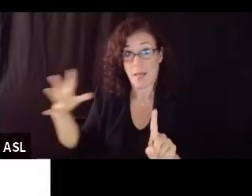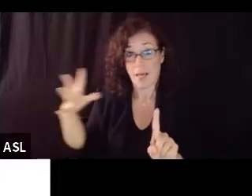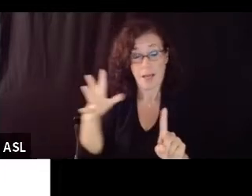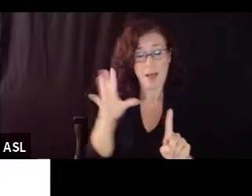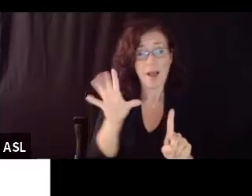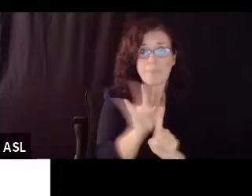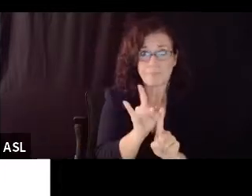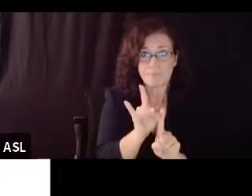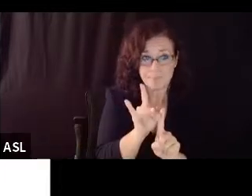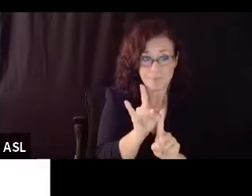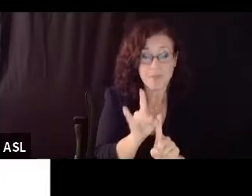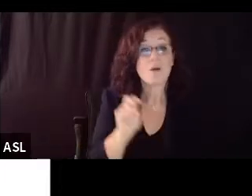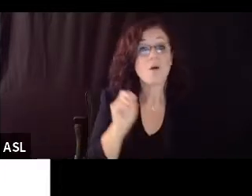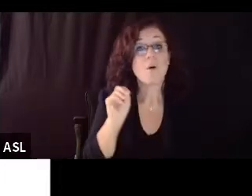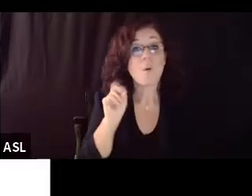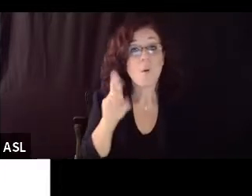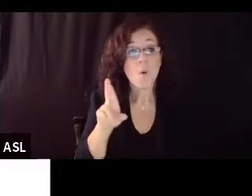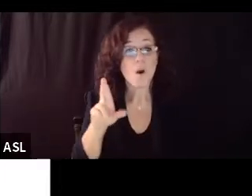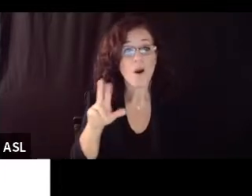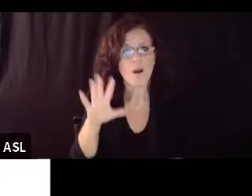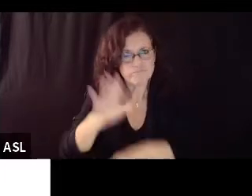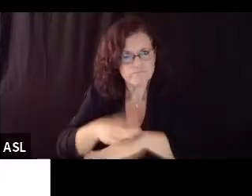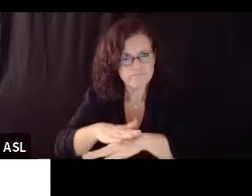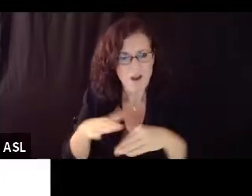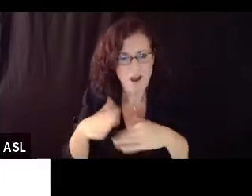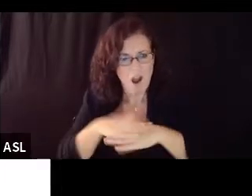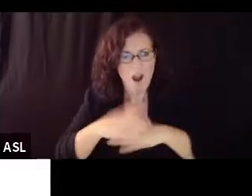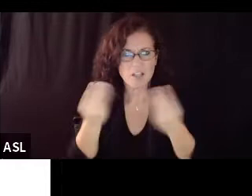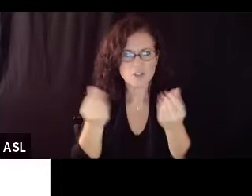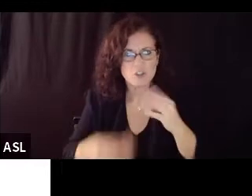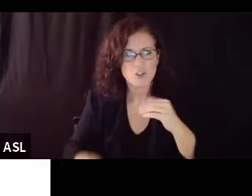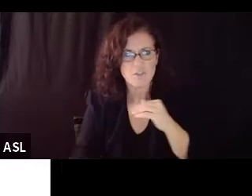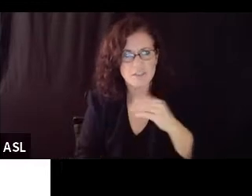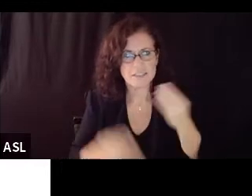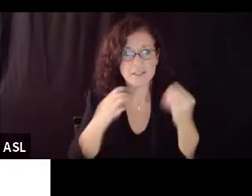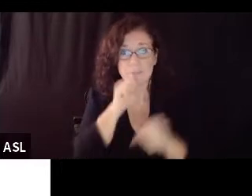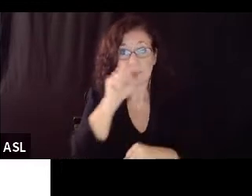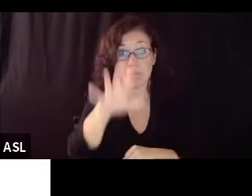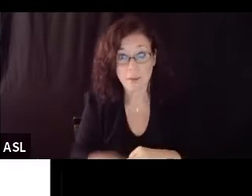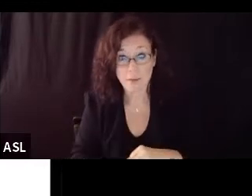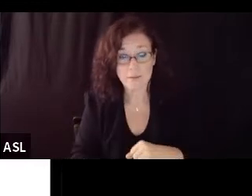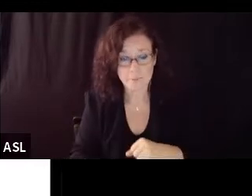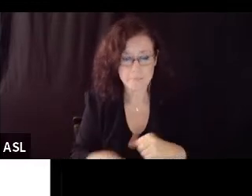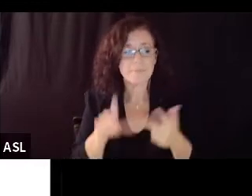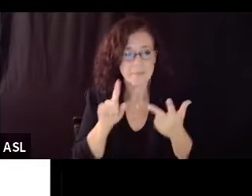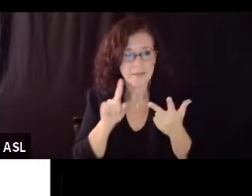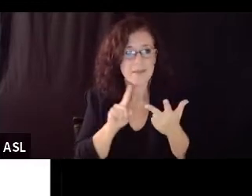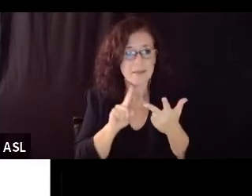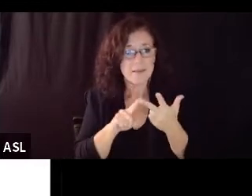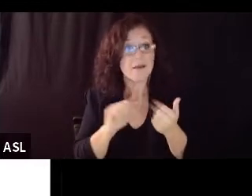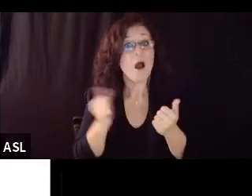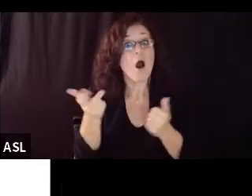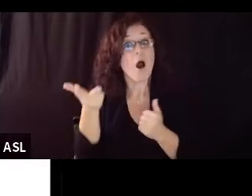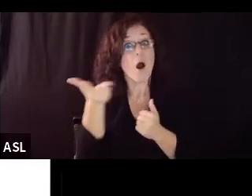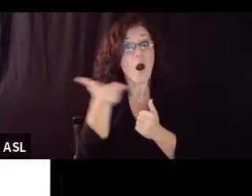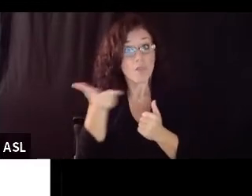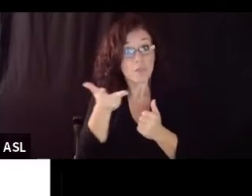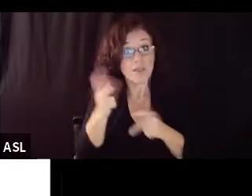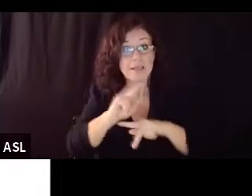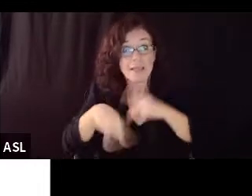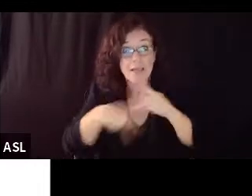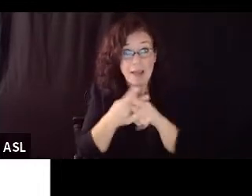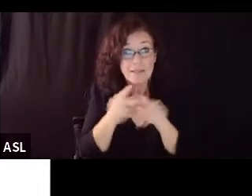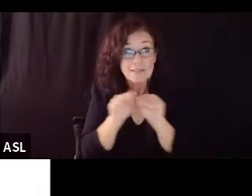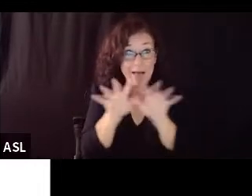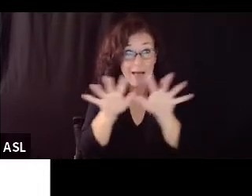what's frequently called fomite deposition and um all three of these tend to result in virus transmission of really any kind including